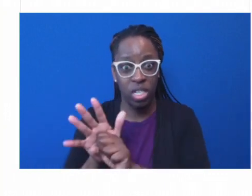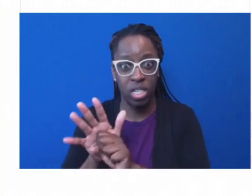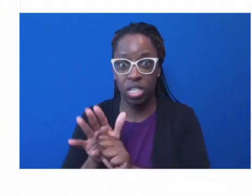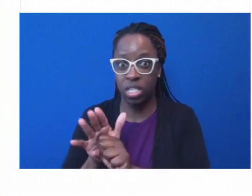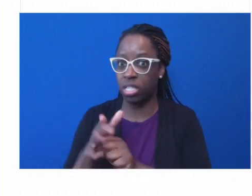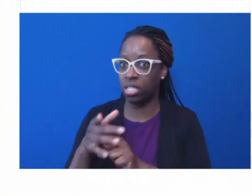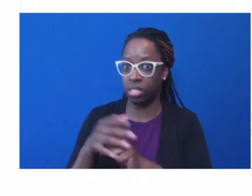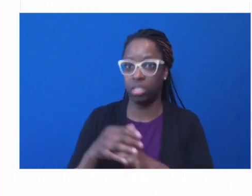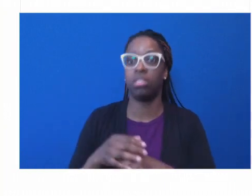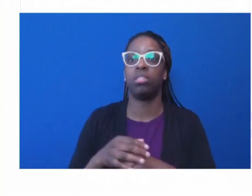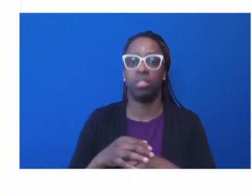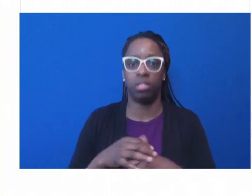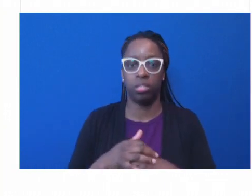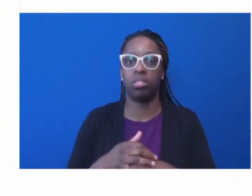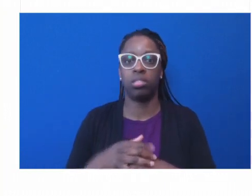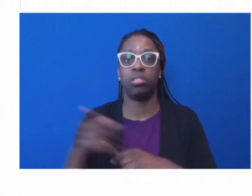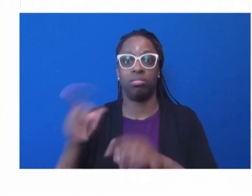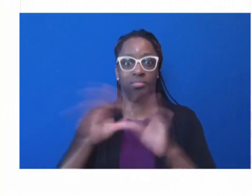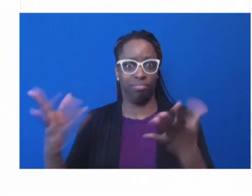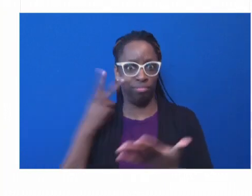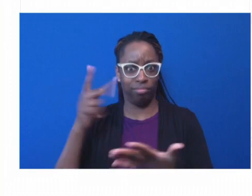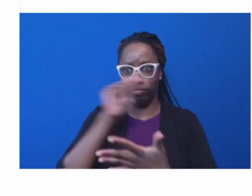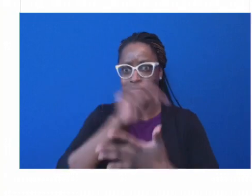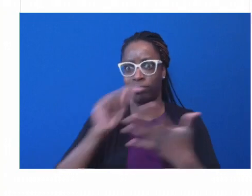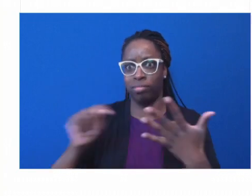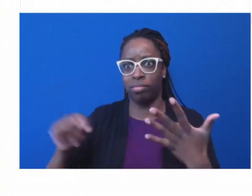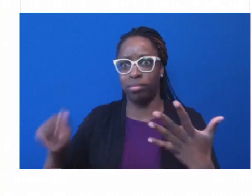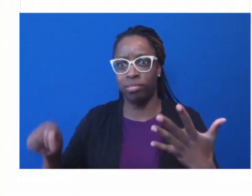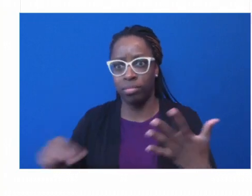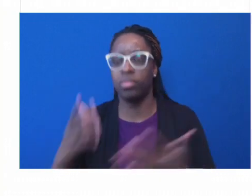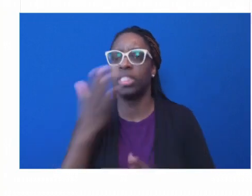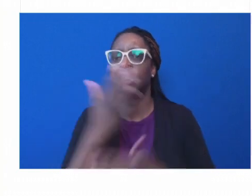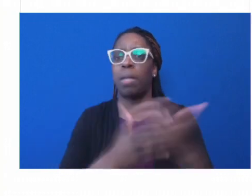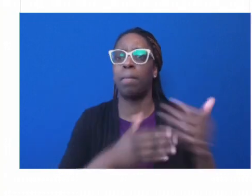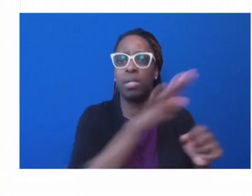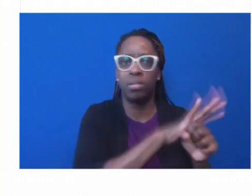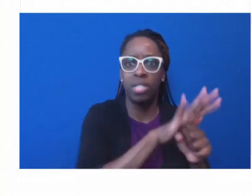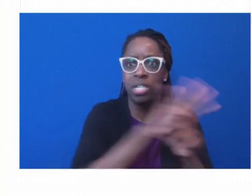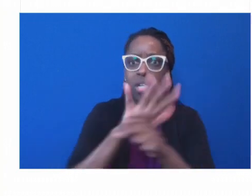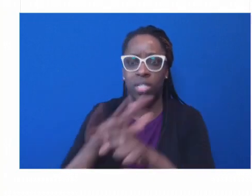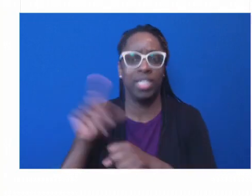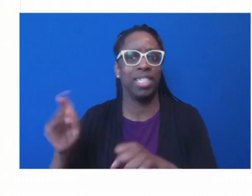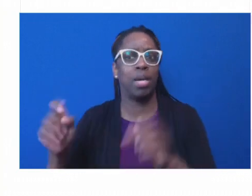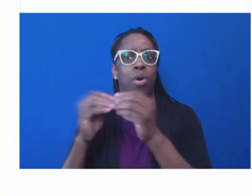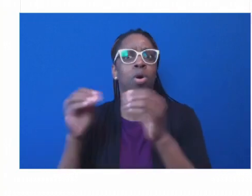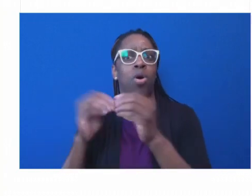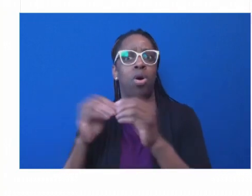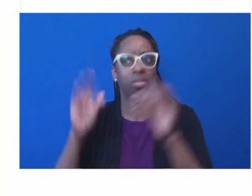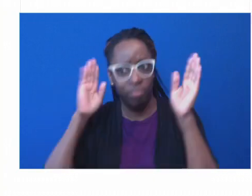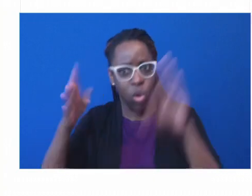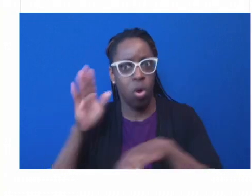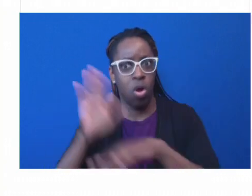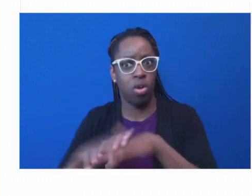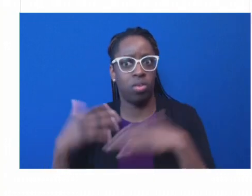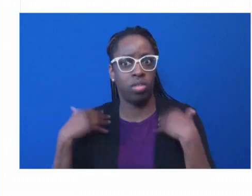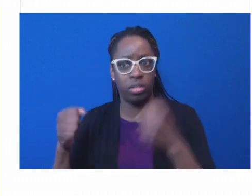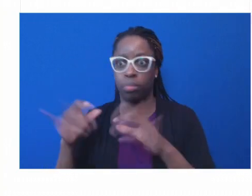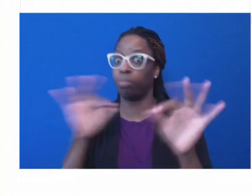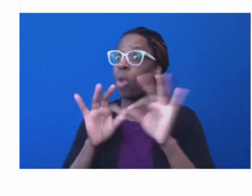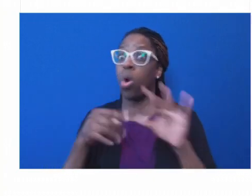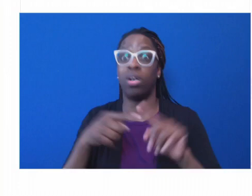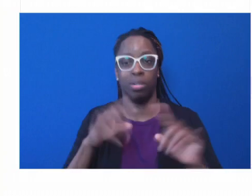some strengthening in those conversations. One is kind of a new horizon in terms of how we are re